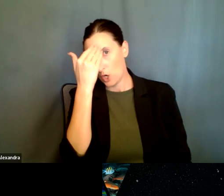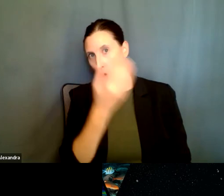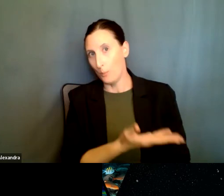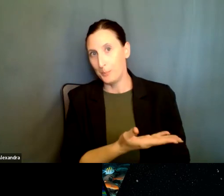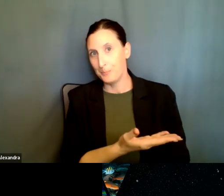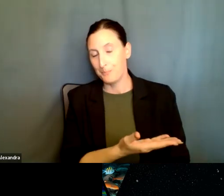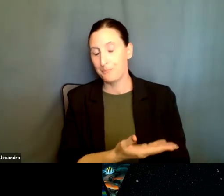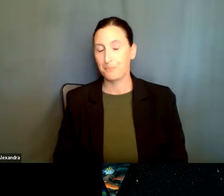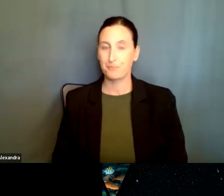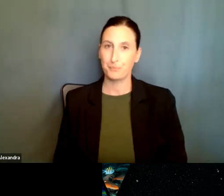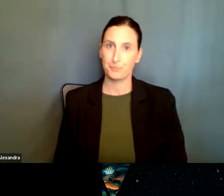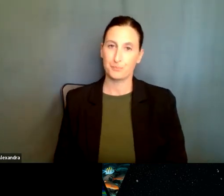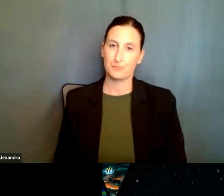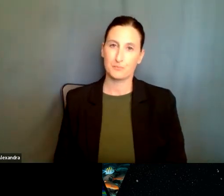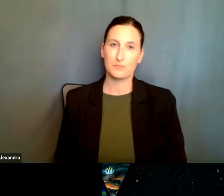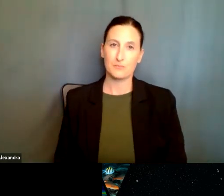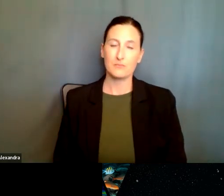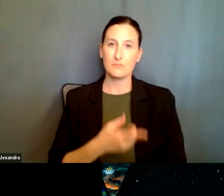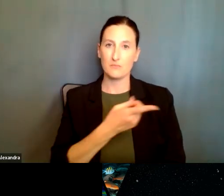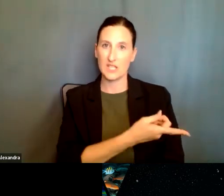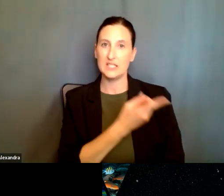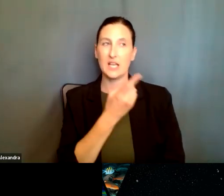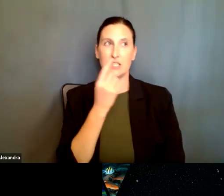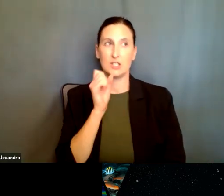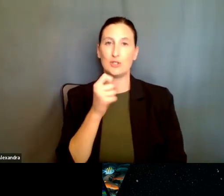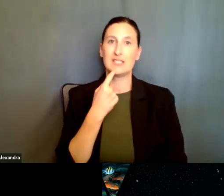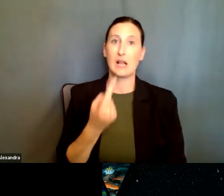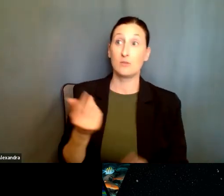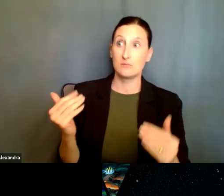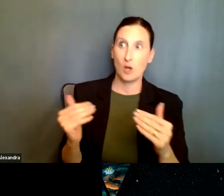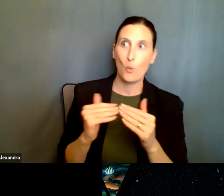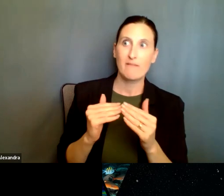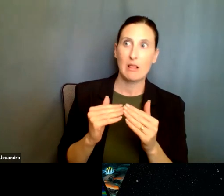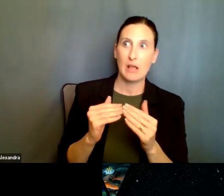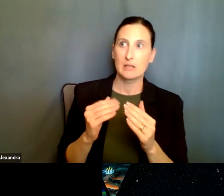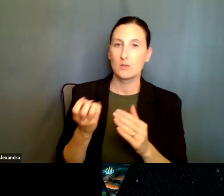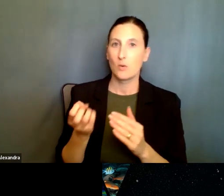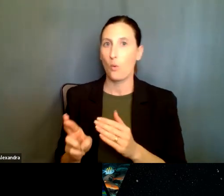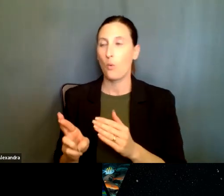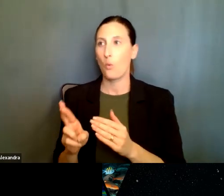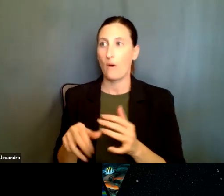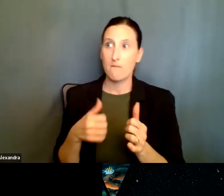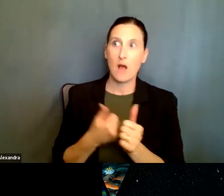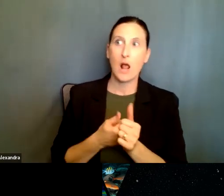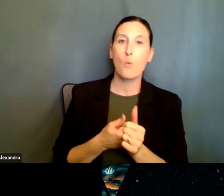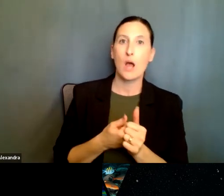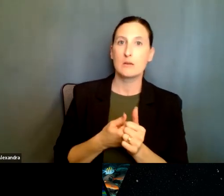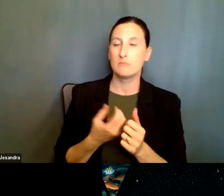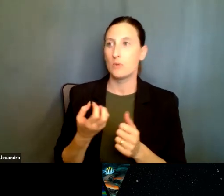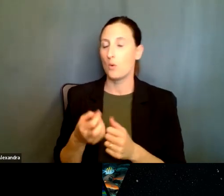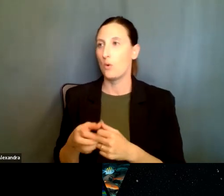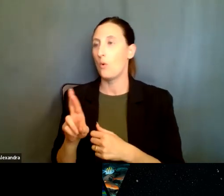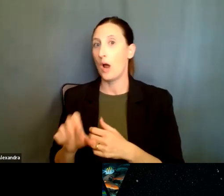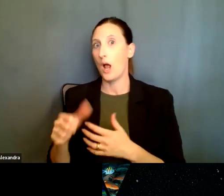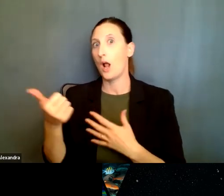able to tell you, um, whether there are any equivalent solicitations or follow up solicitations or anything that would